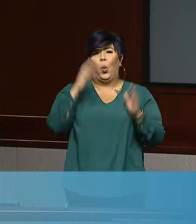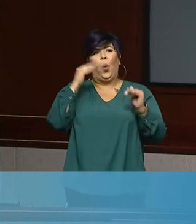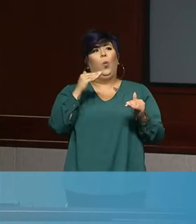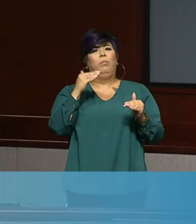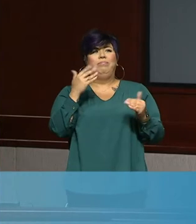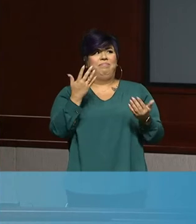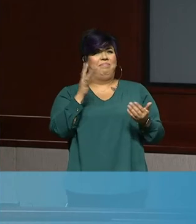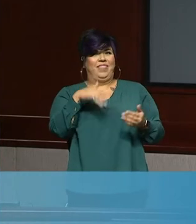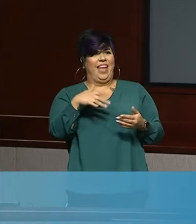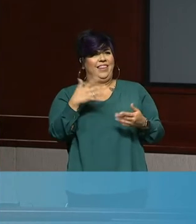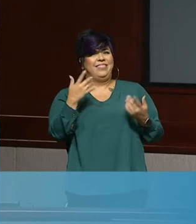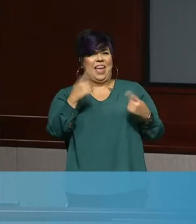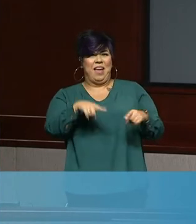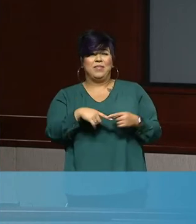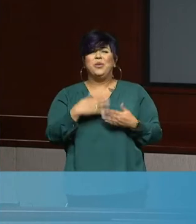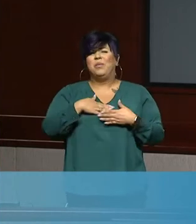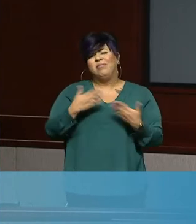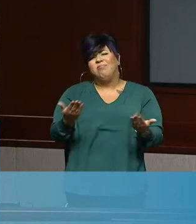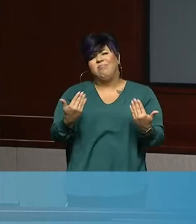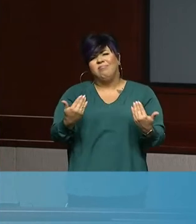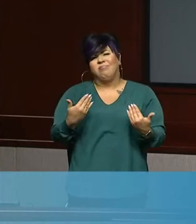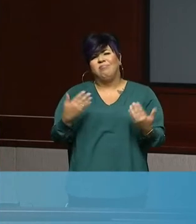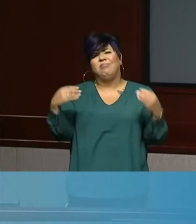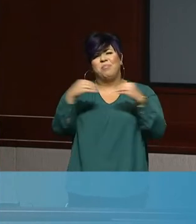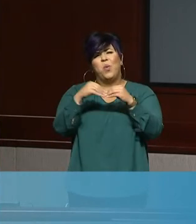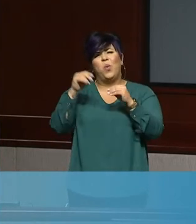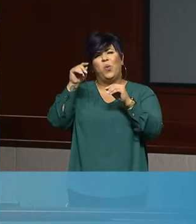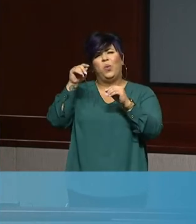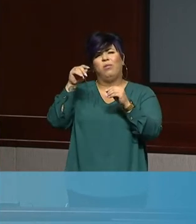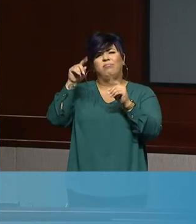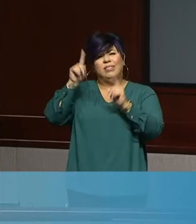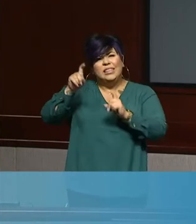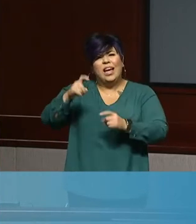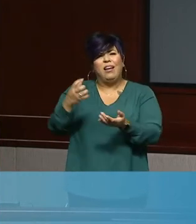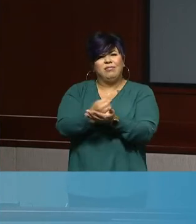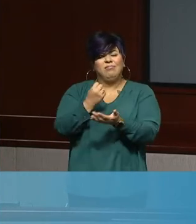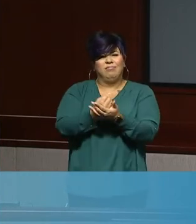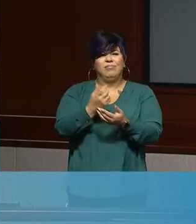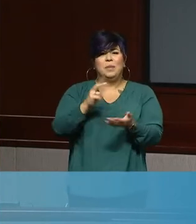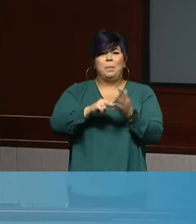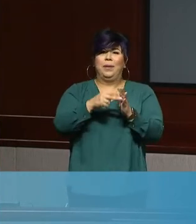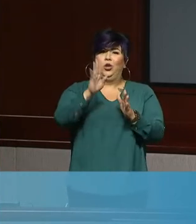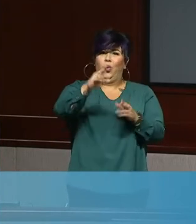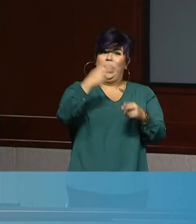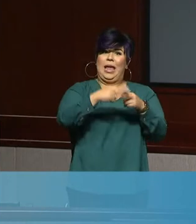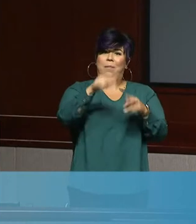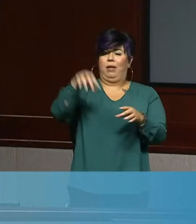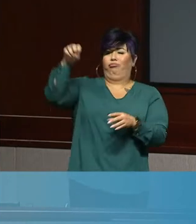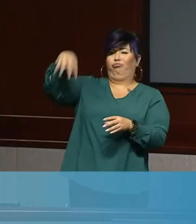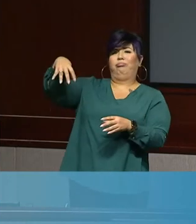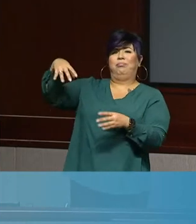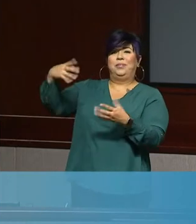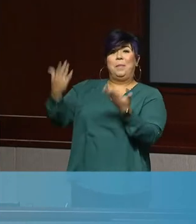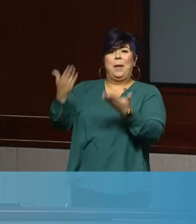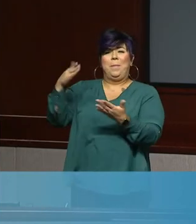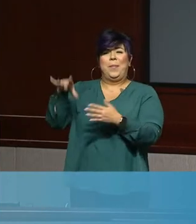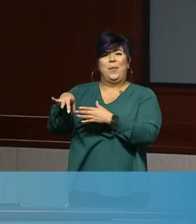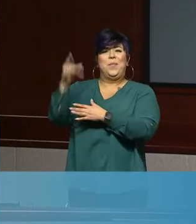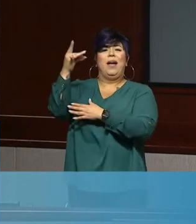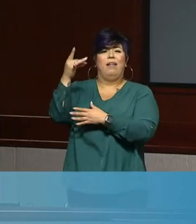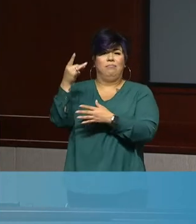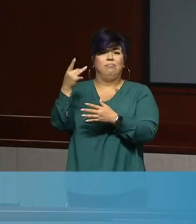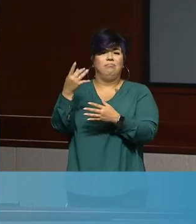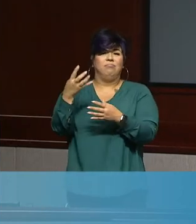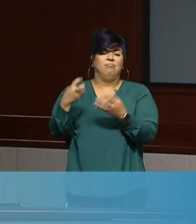get tested and hopefully, you know, you can enter your name and get chosen for that.